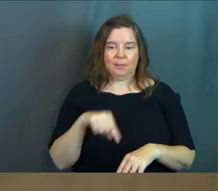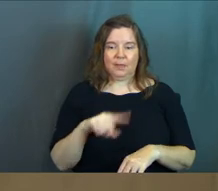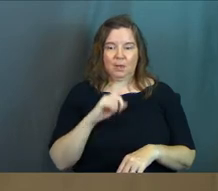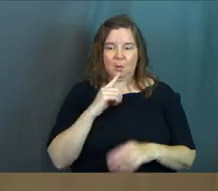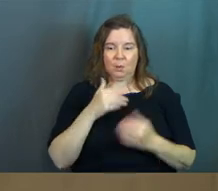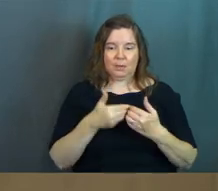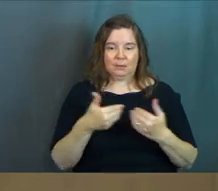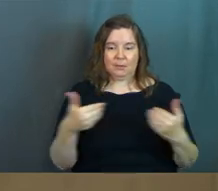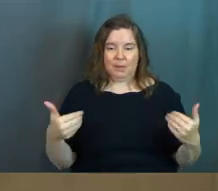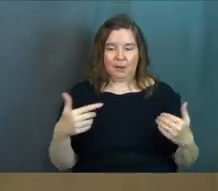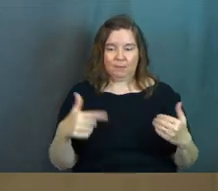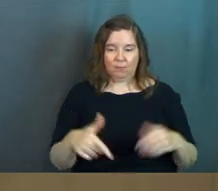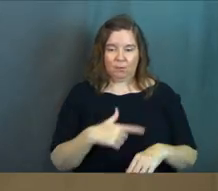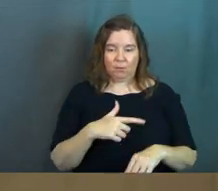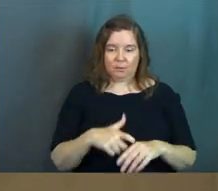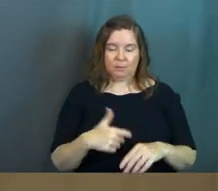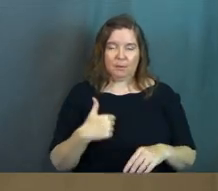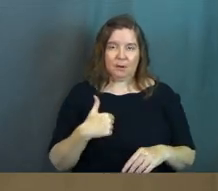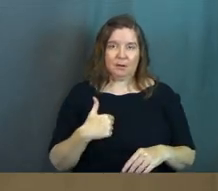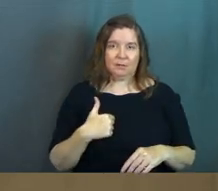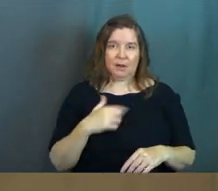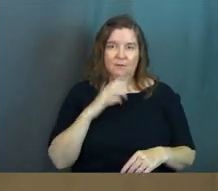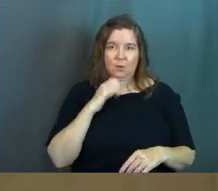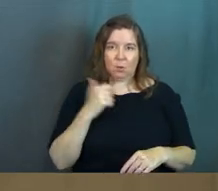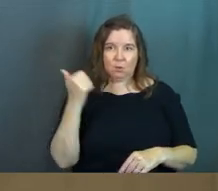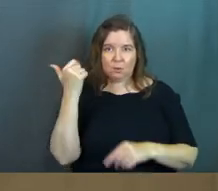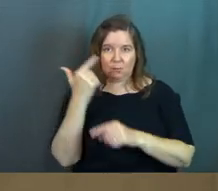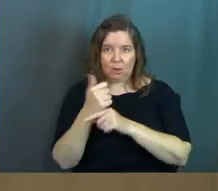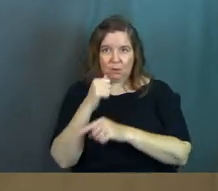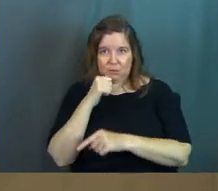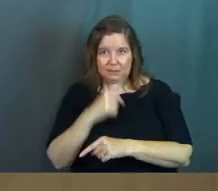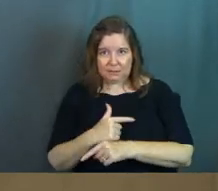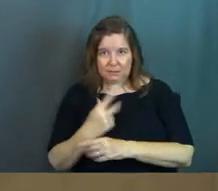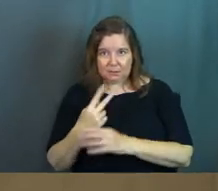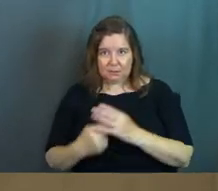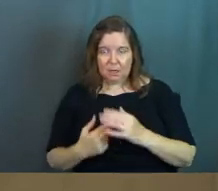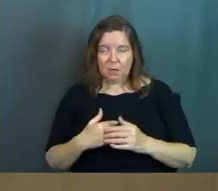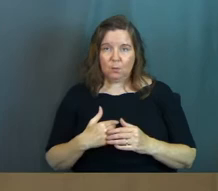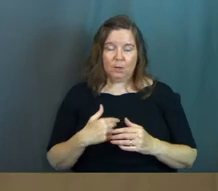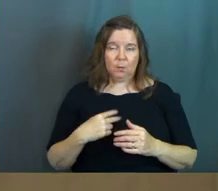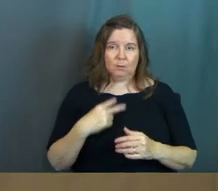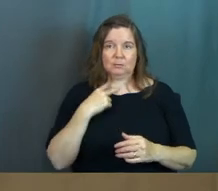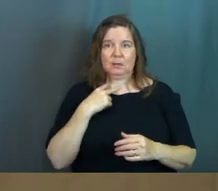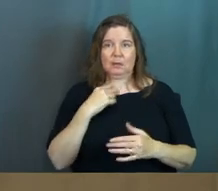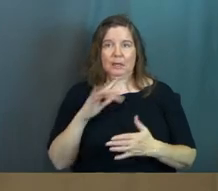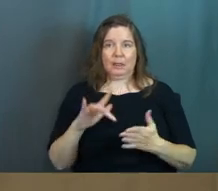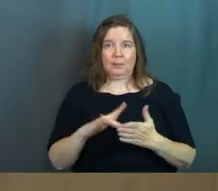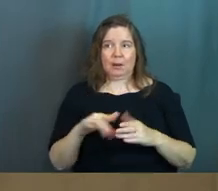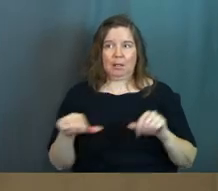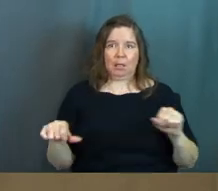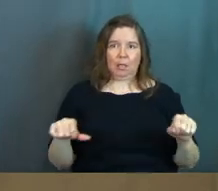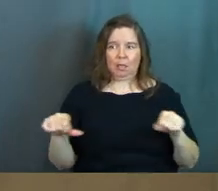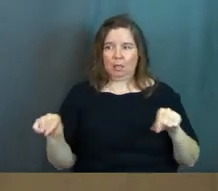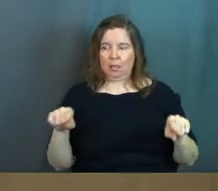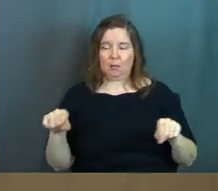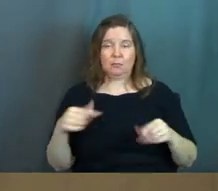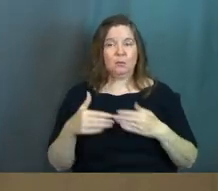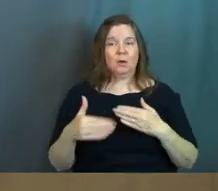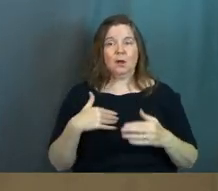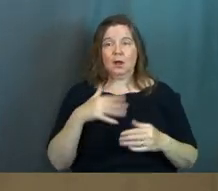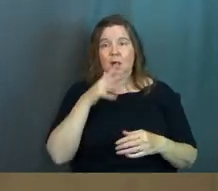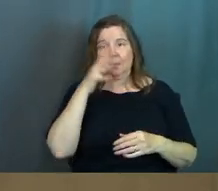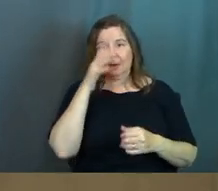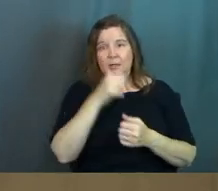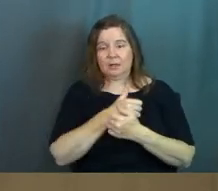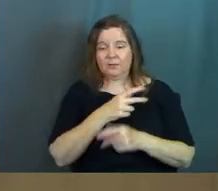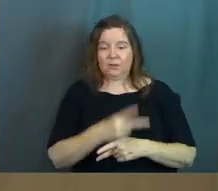split up for a while. And I have an older brother, an older sister, and we were caught in the middle of that. But regardless, our parents